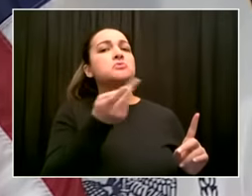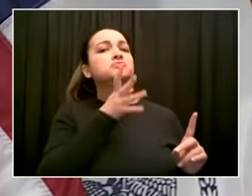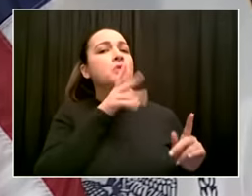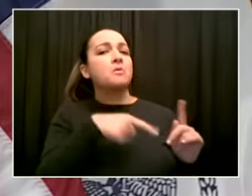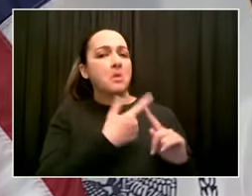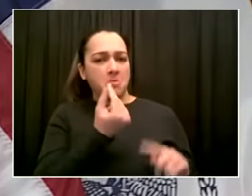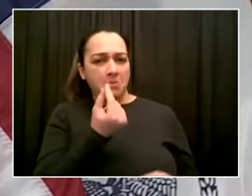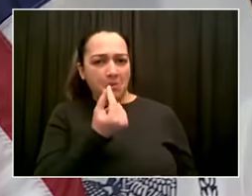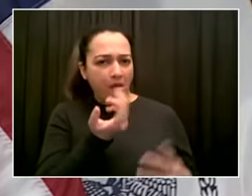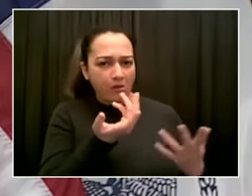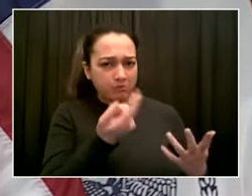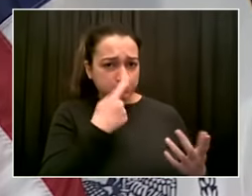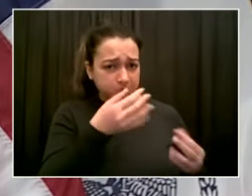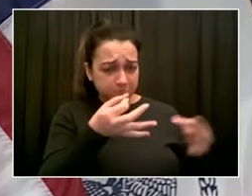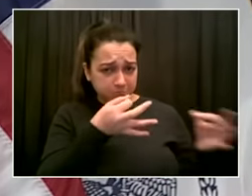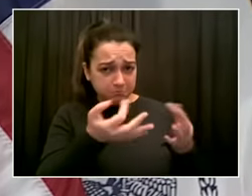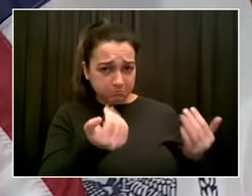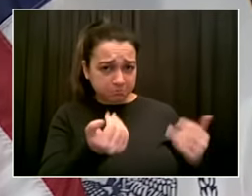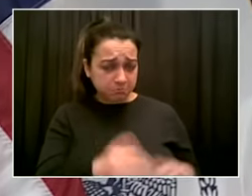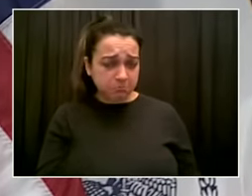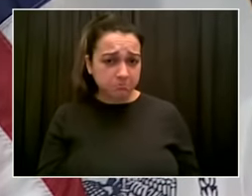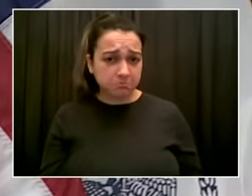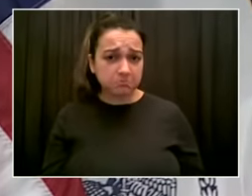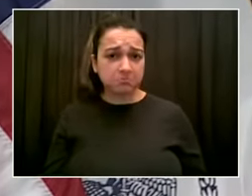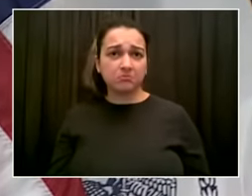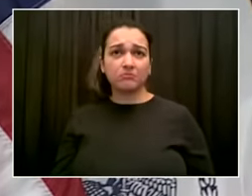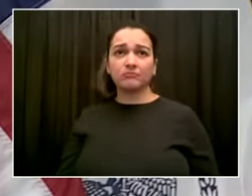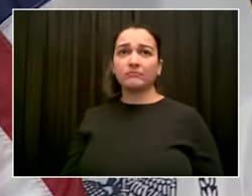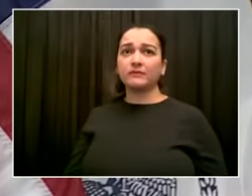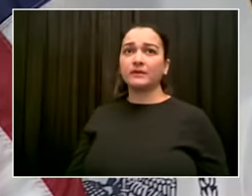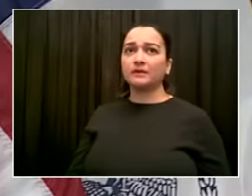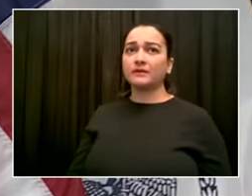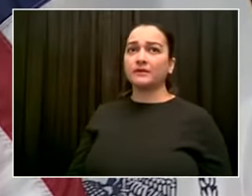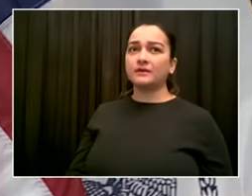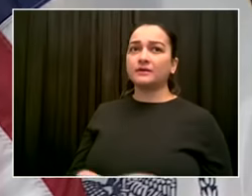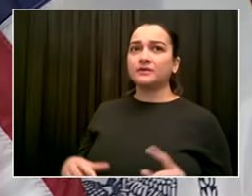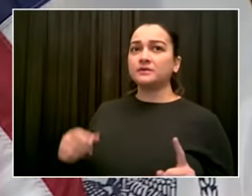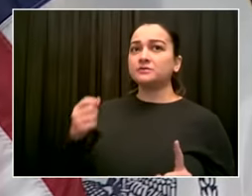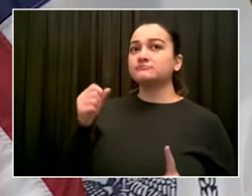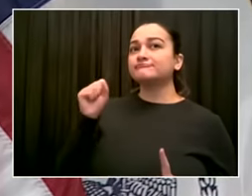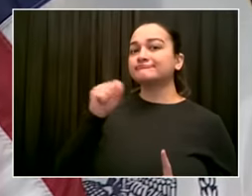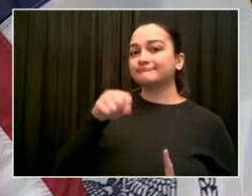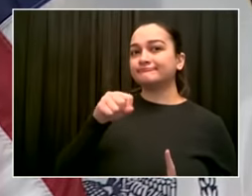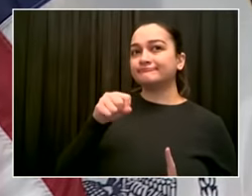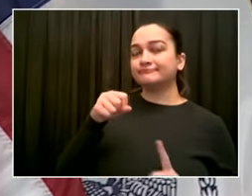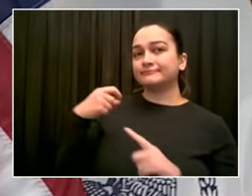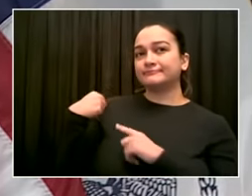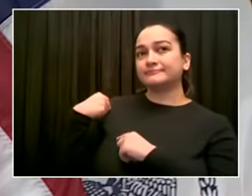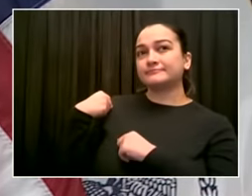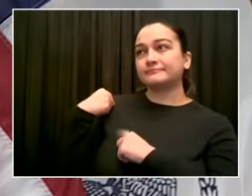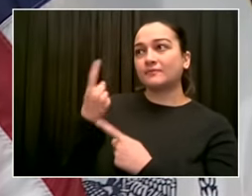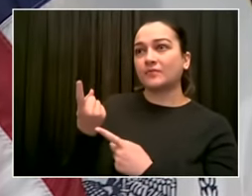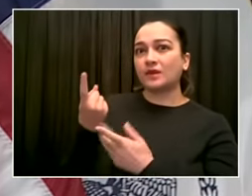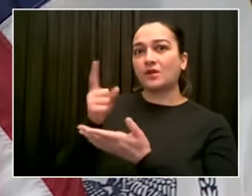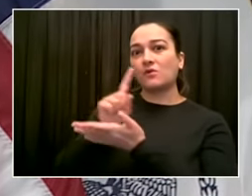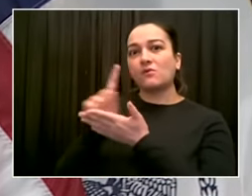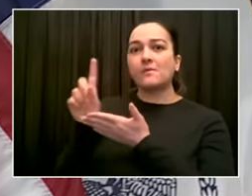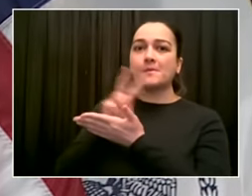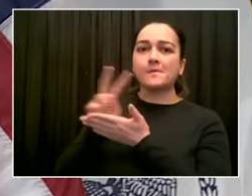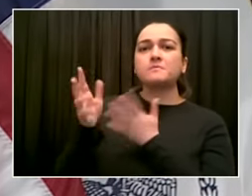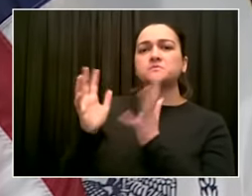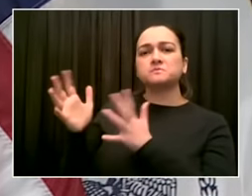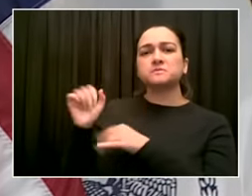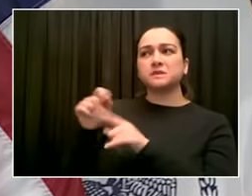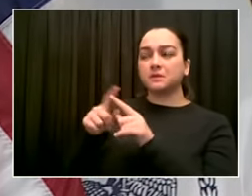couple of weeks for sure. But our teams still, of course, talk regularly, both in terms of city hall and